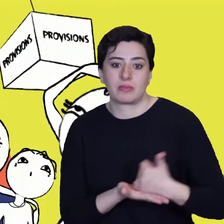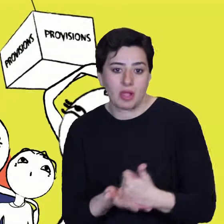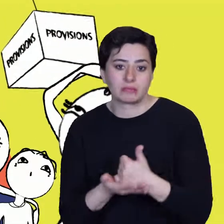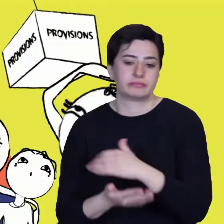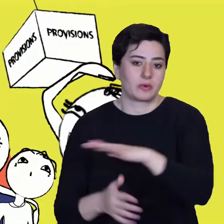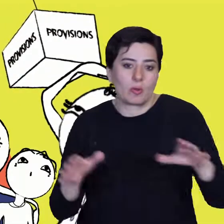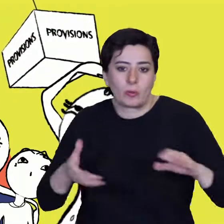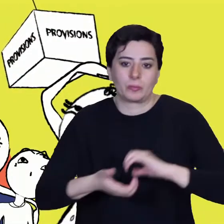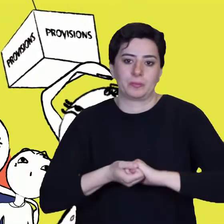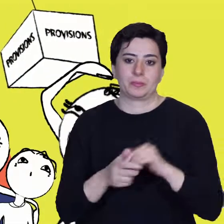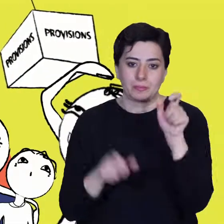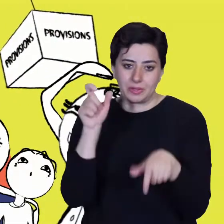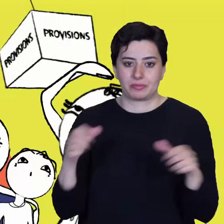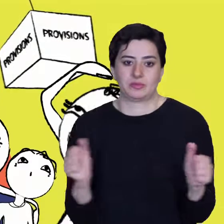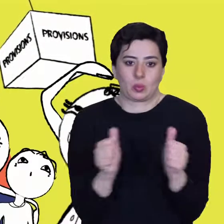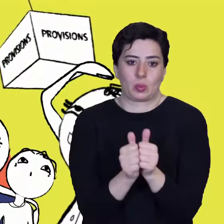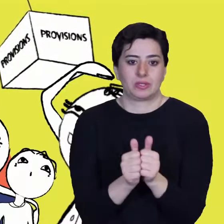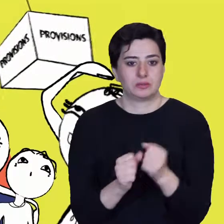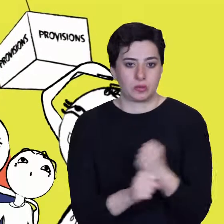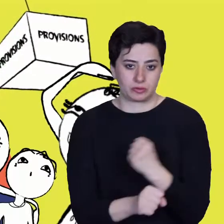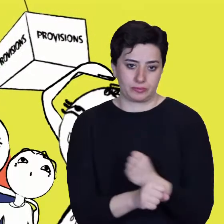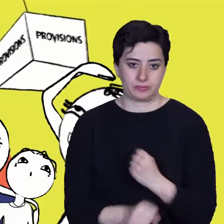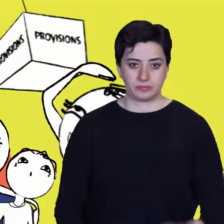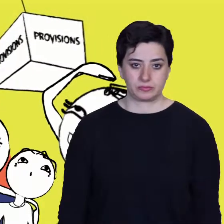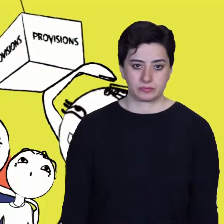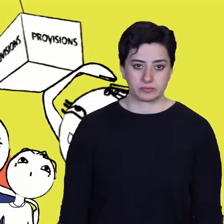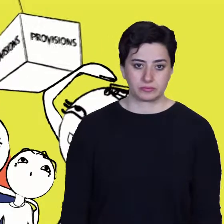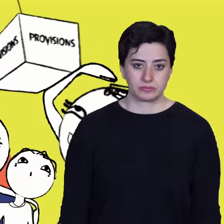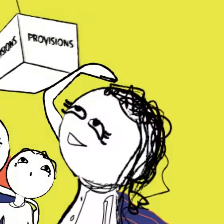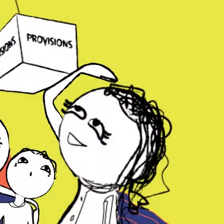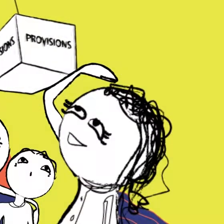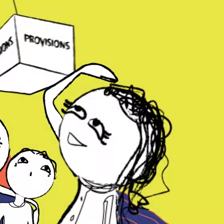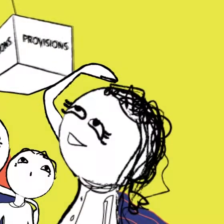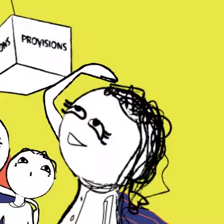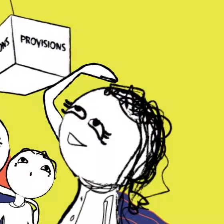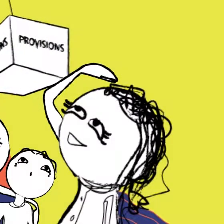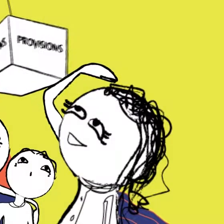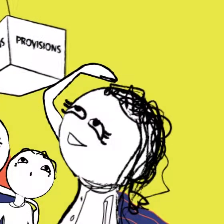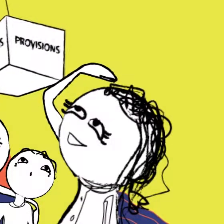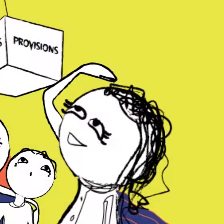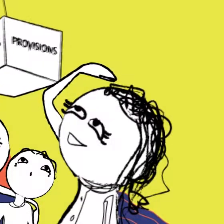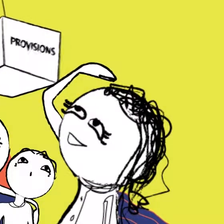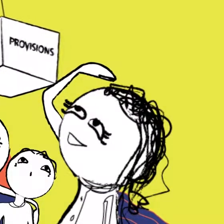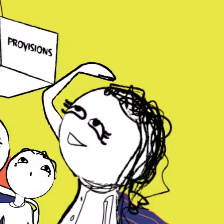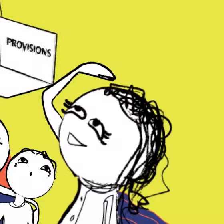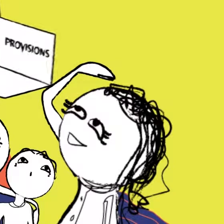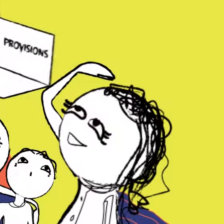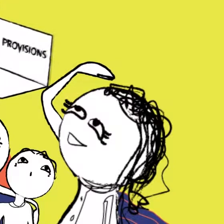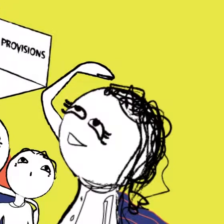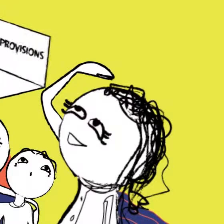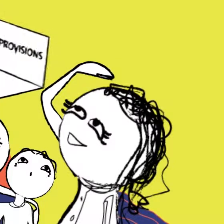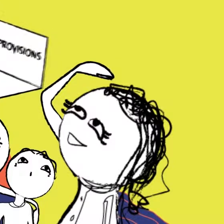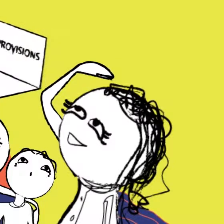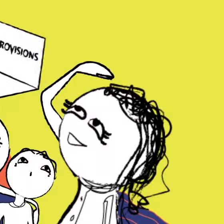effects of a disaster. The disaster victim family, looking up and waiting, rejoiced. The package hung down by a cable from